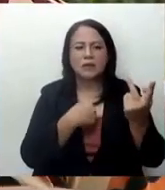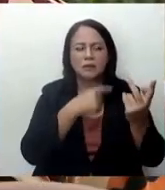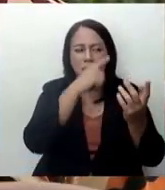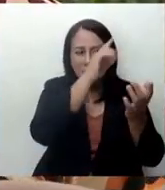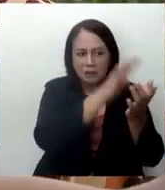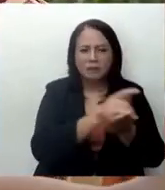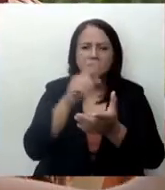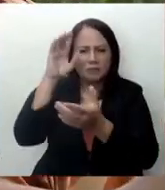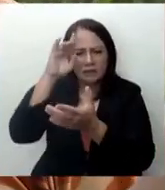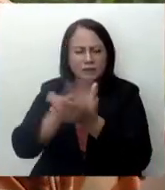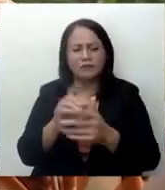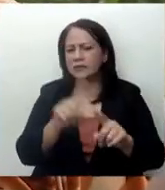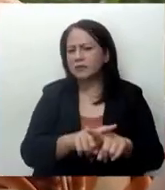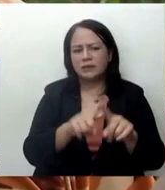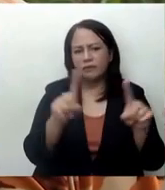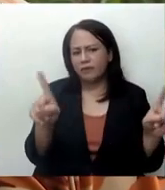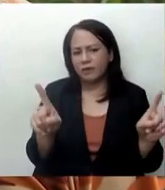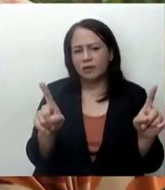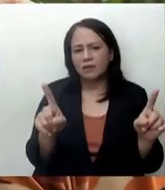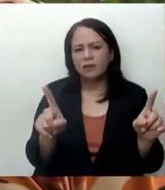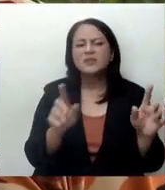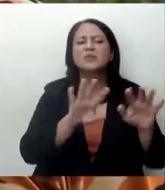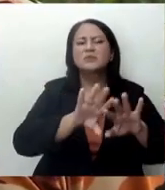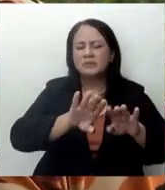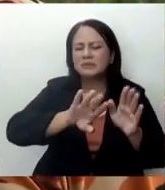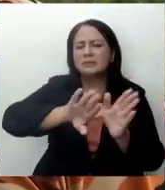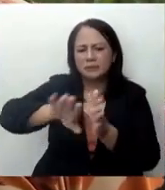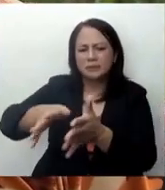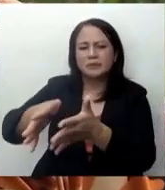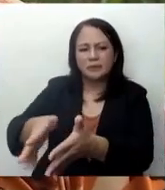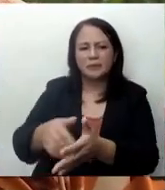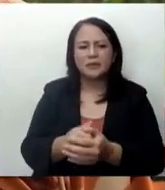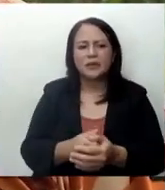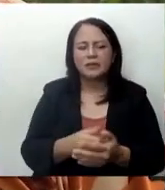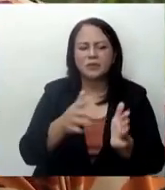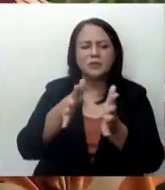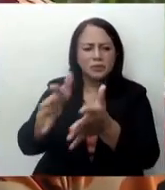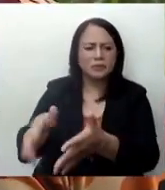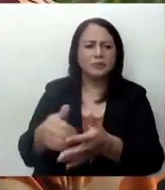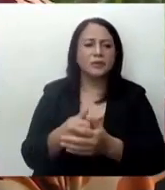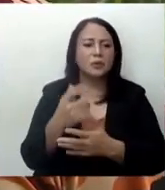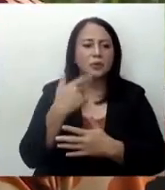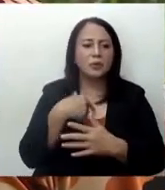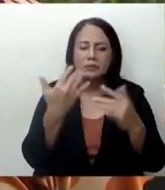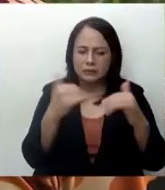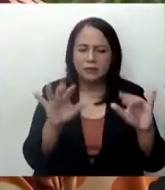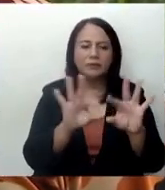paniniwala namin hindi nakatulad sa kanina dati. We sit aside na lang kasi pamilya kami.